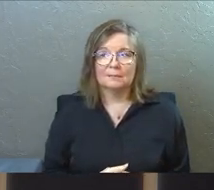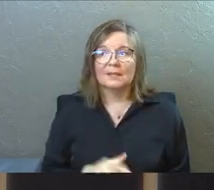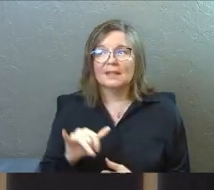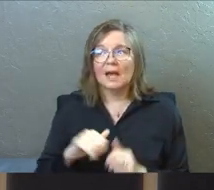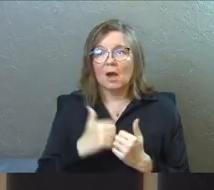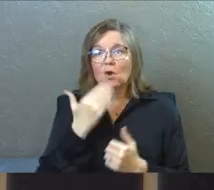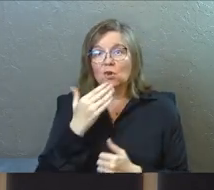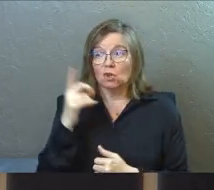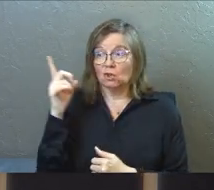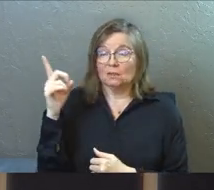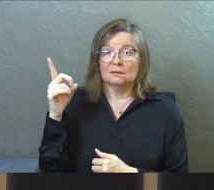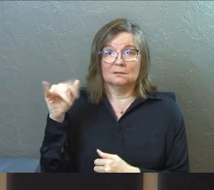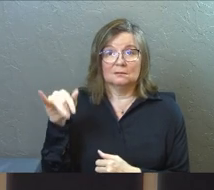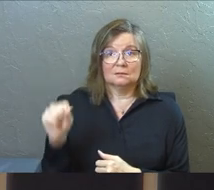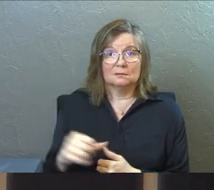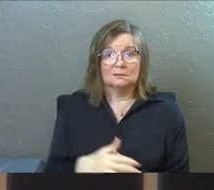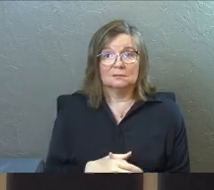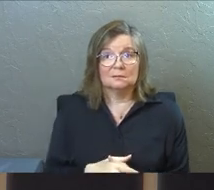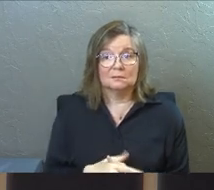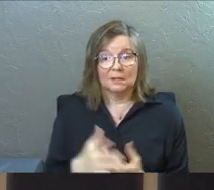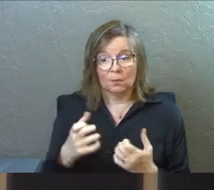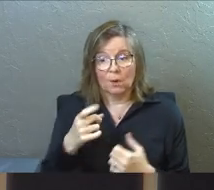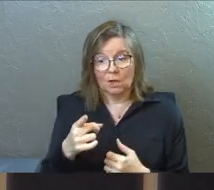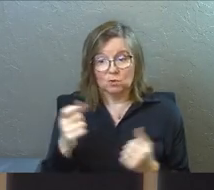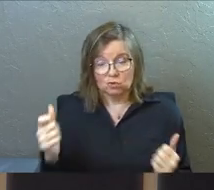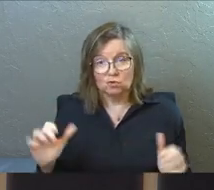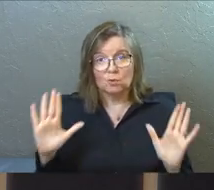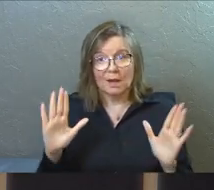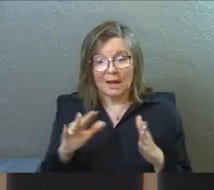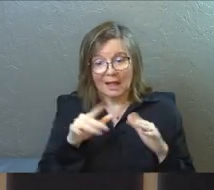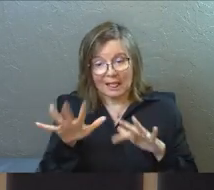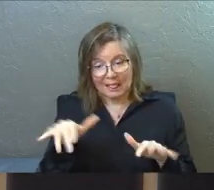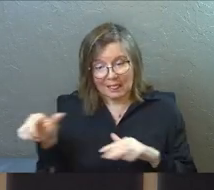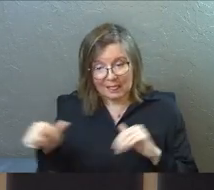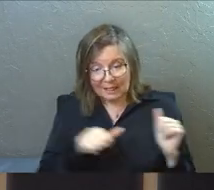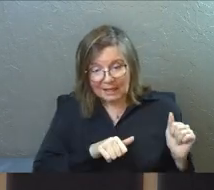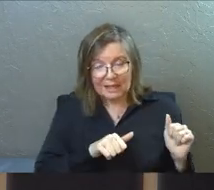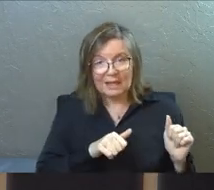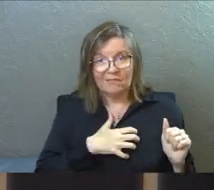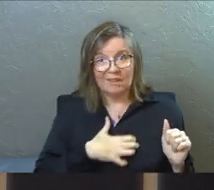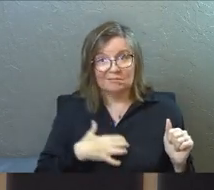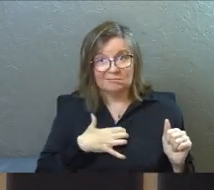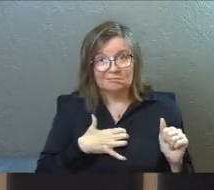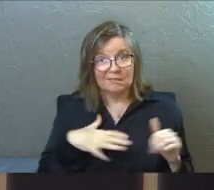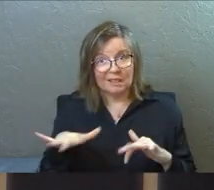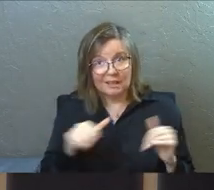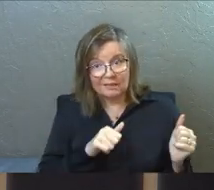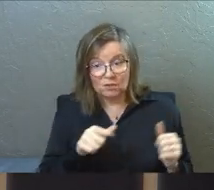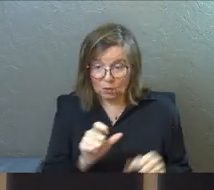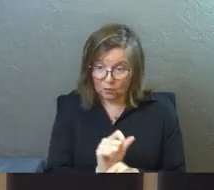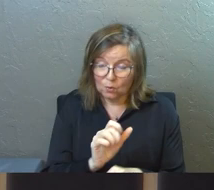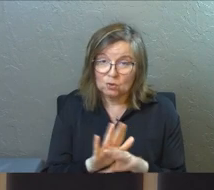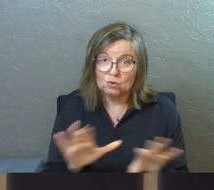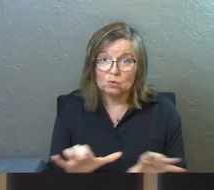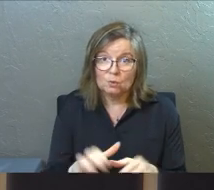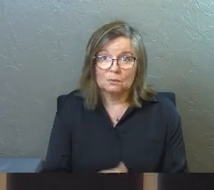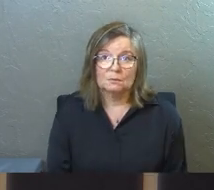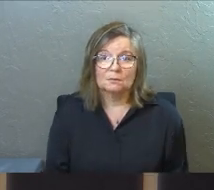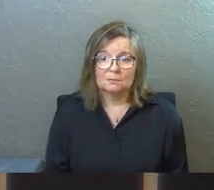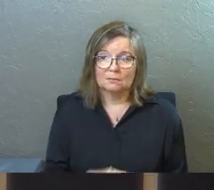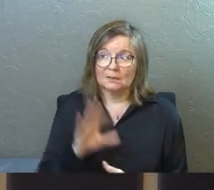Because that's how good he is. He wants you to surrender and leave your misery behind. And you got work to do.